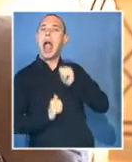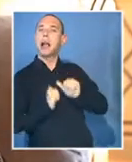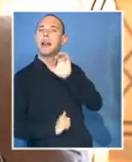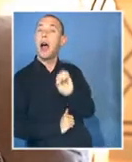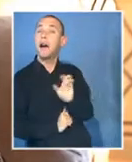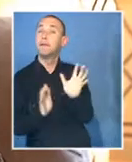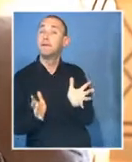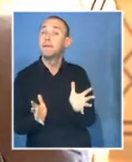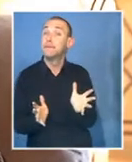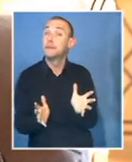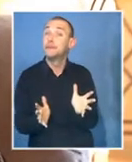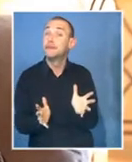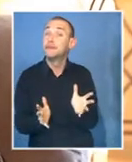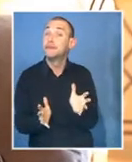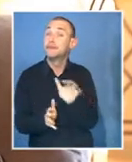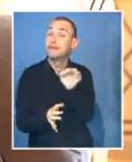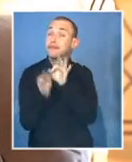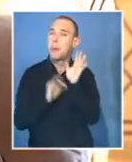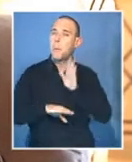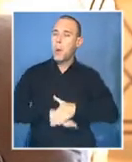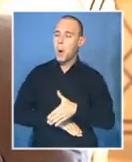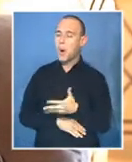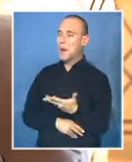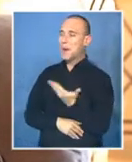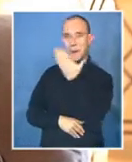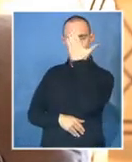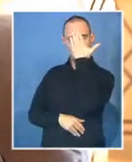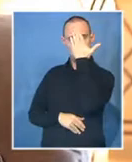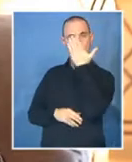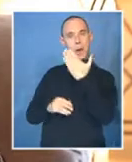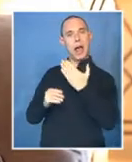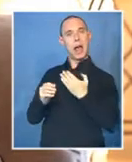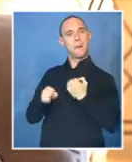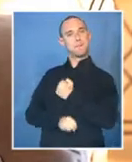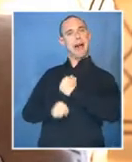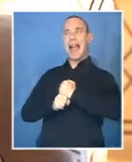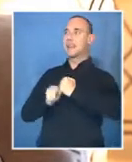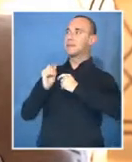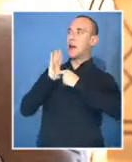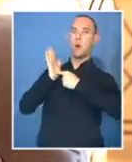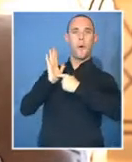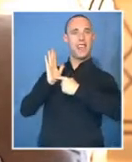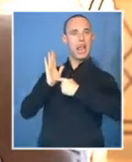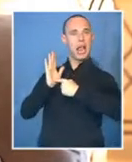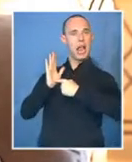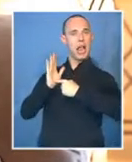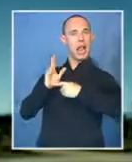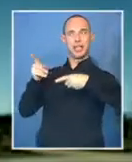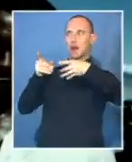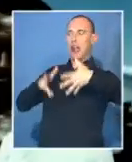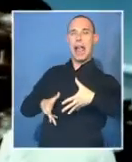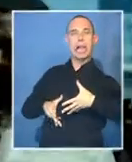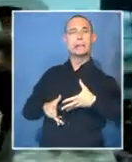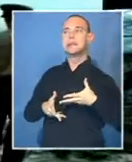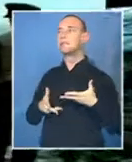You know, making movies is so difficult and, you know, every, all of these components